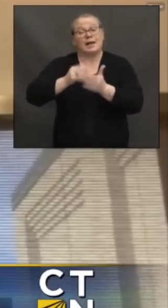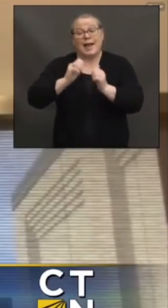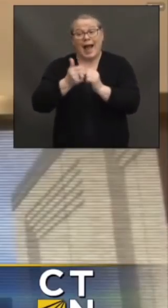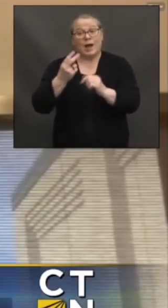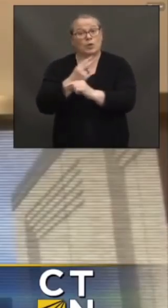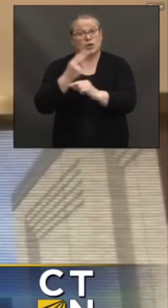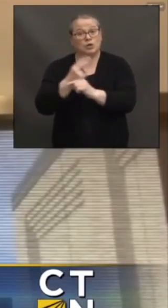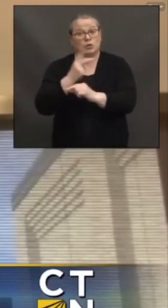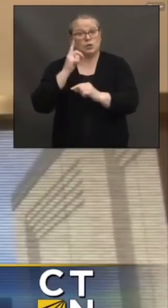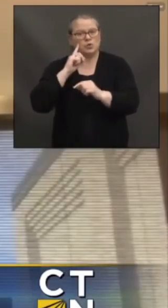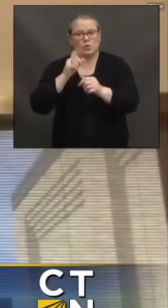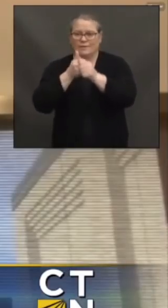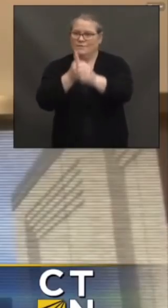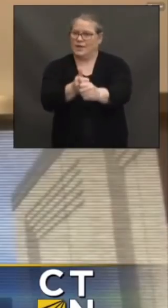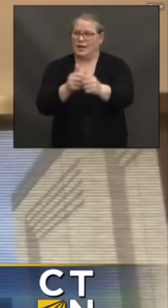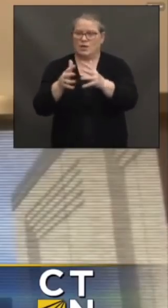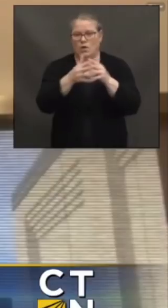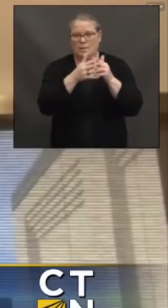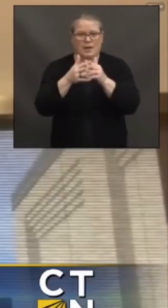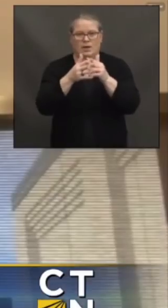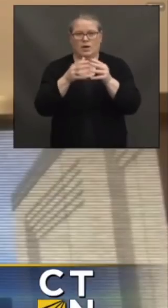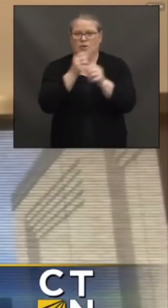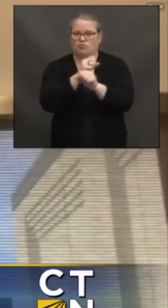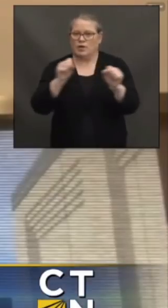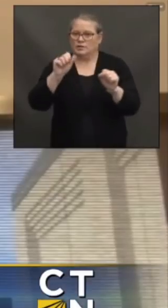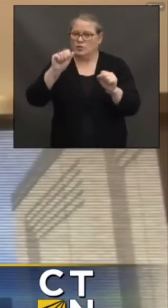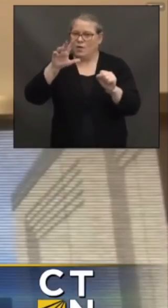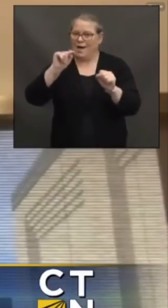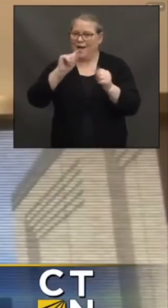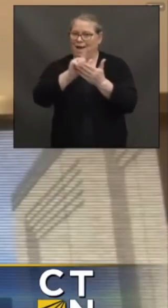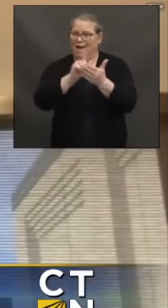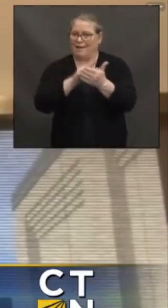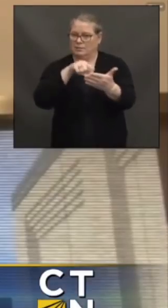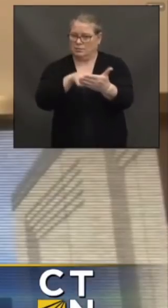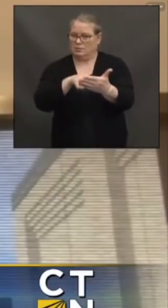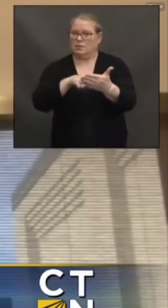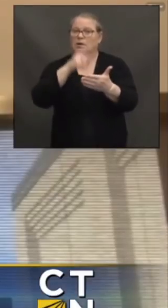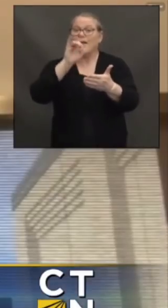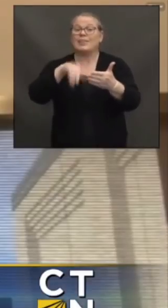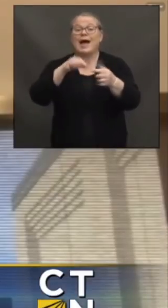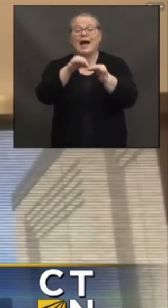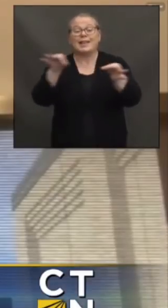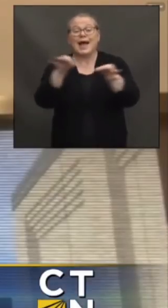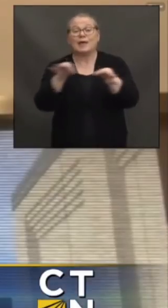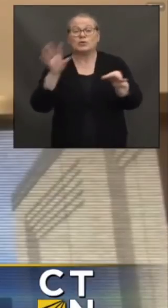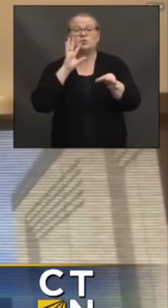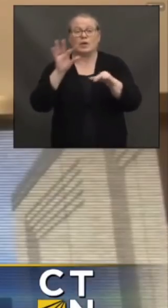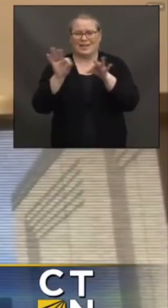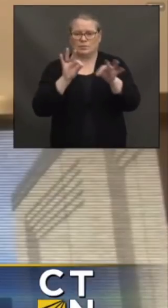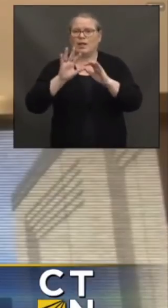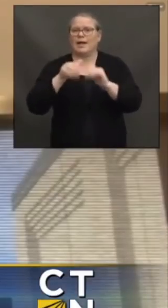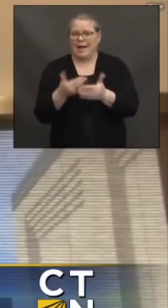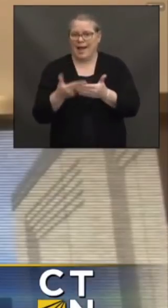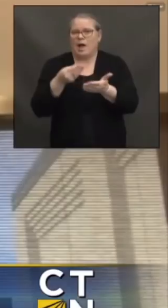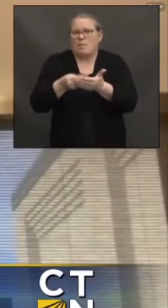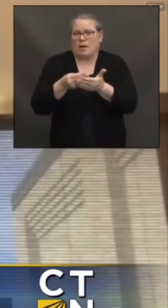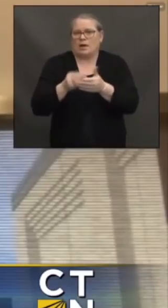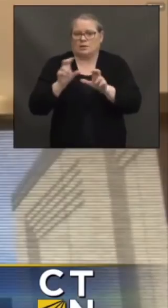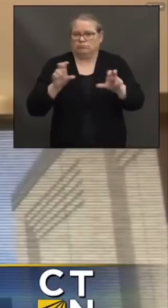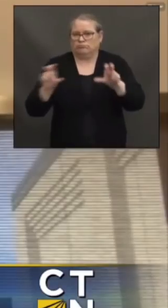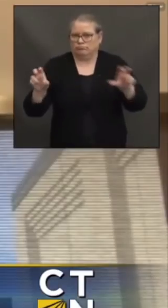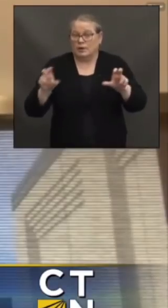the bill language, which we have not received the final bill, and the guidance that will be forthcoming from the federal agencies.